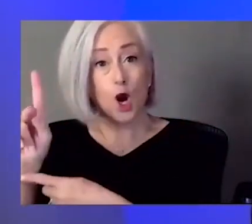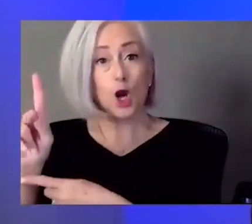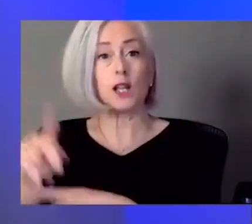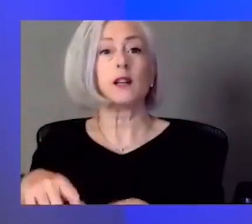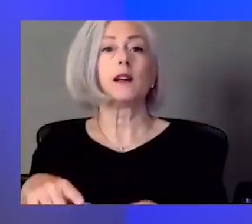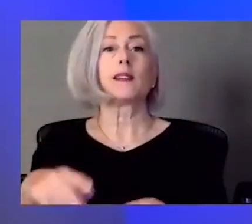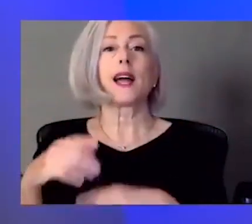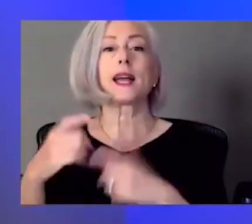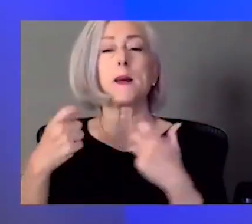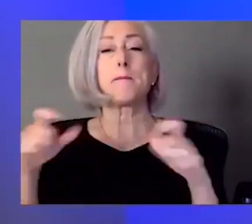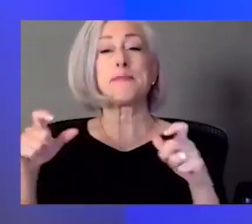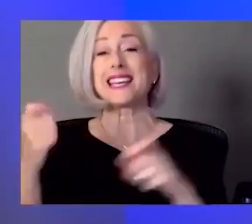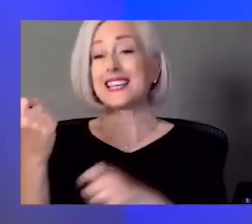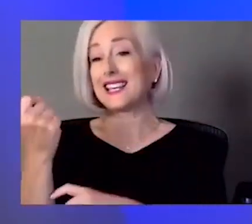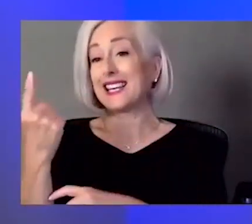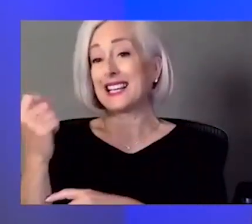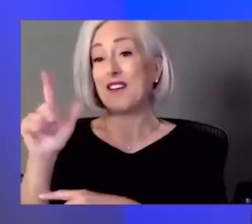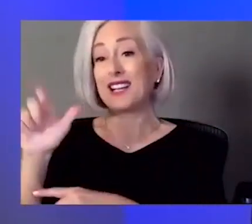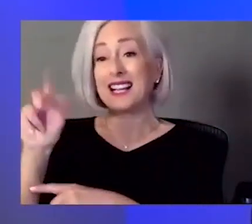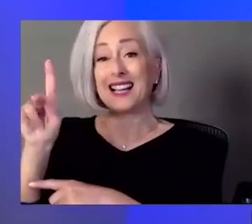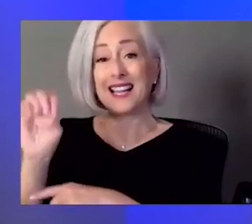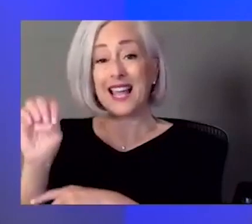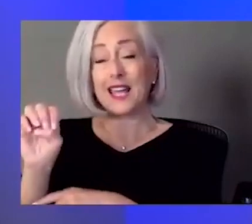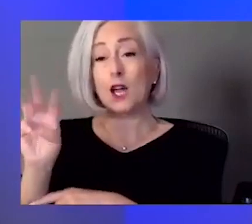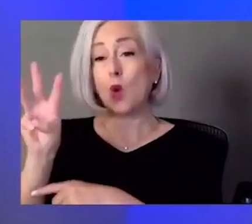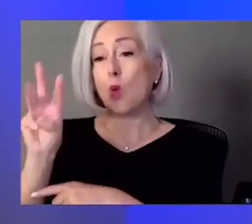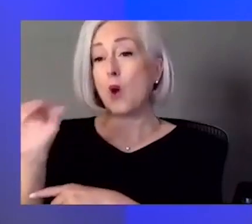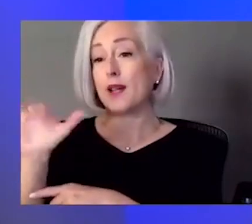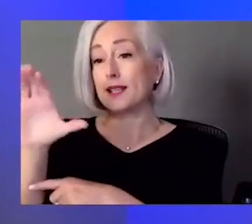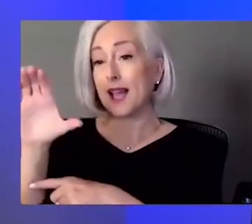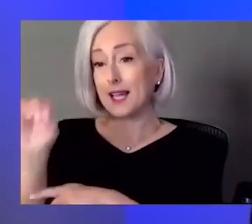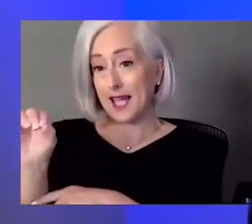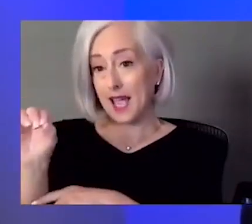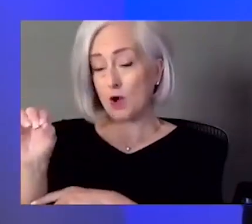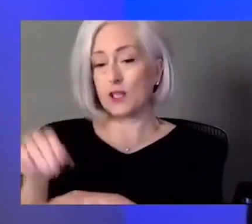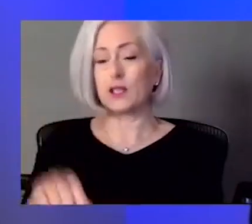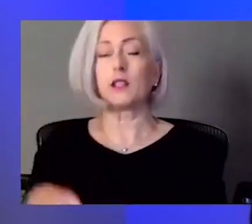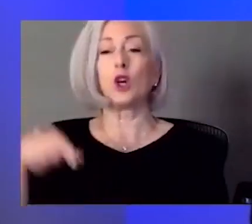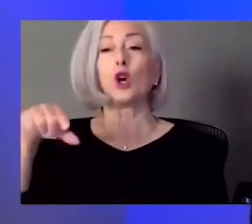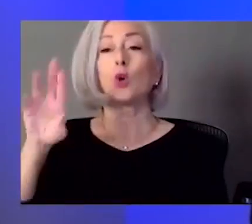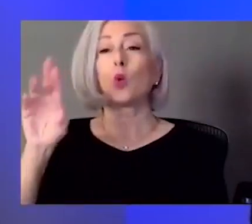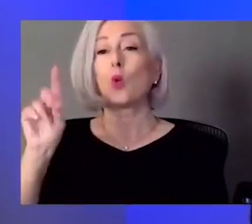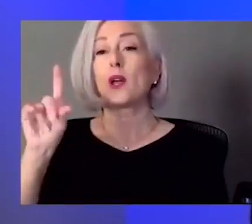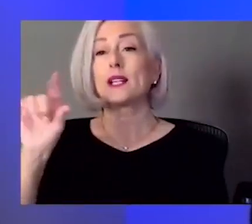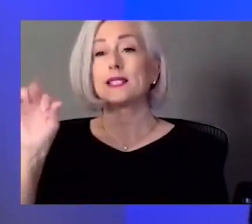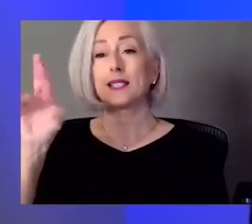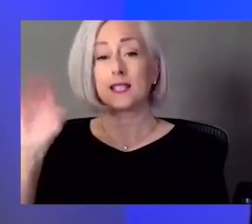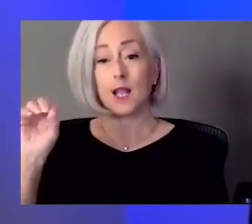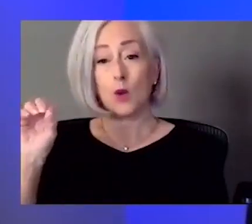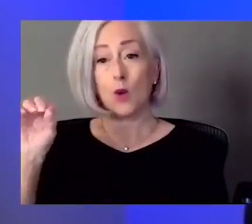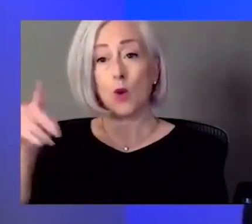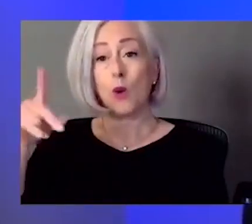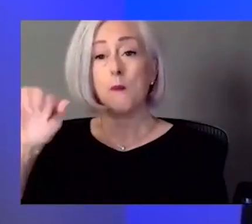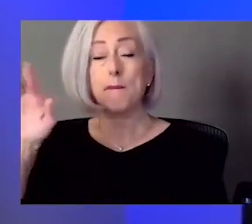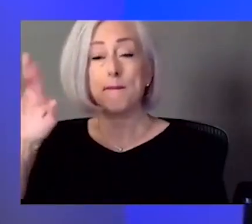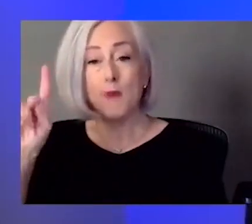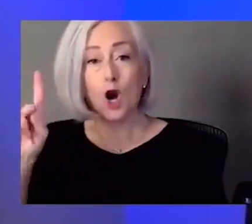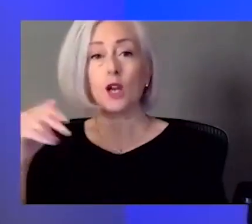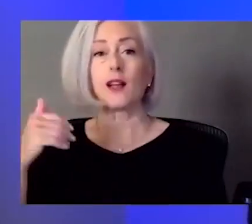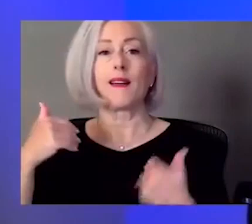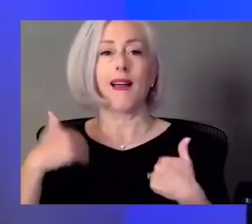is here in Wyandotte County. Also at Quinderel Park, where they would have talent shows,